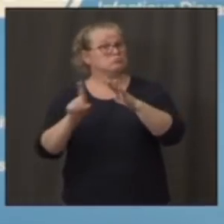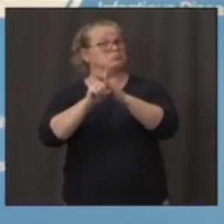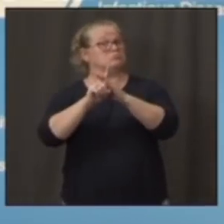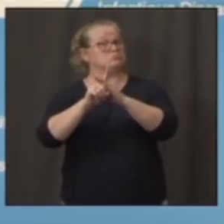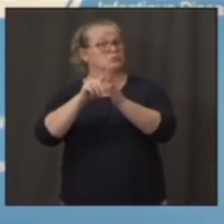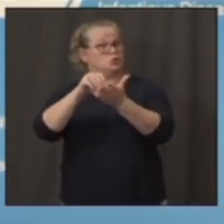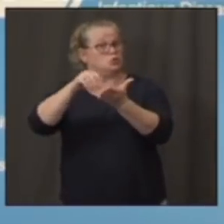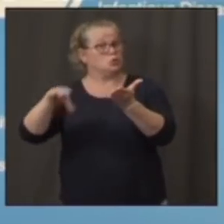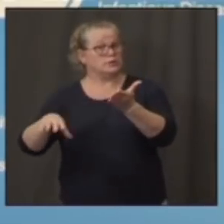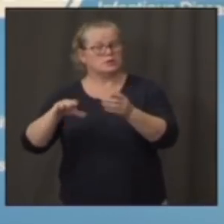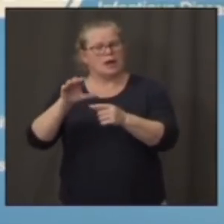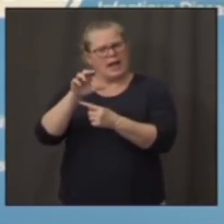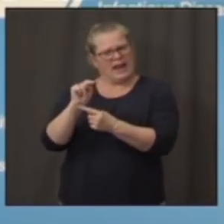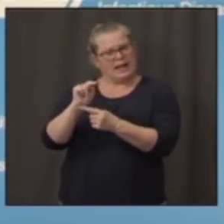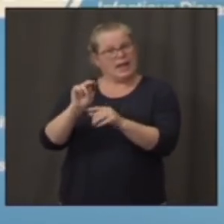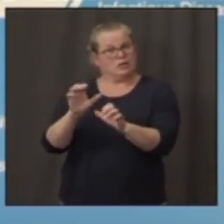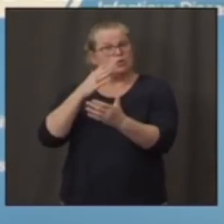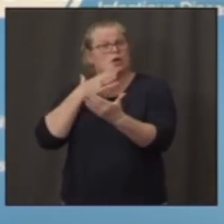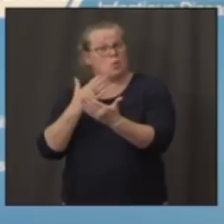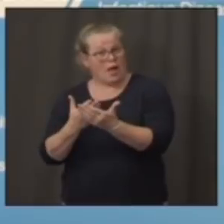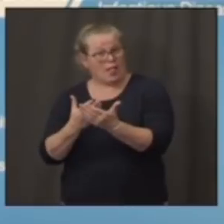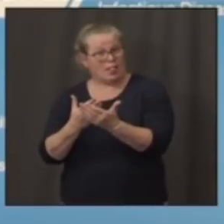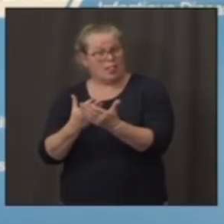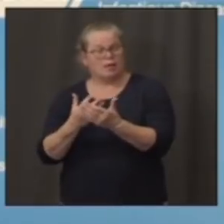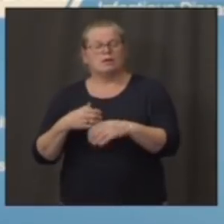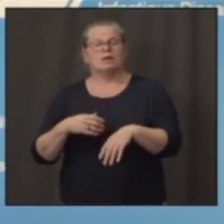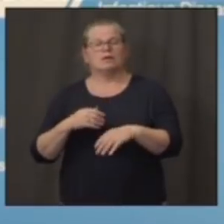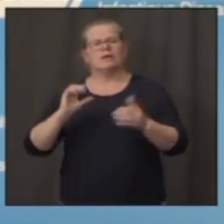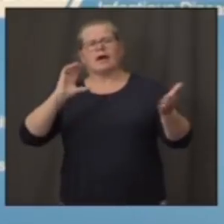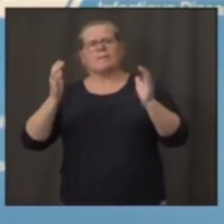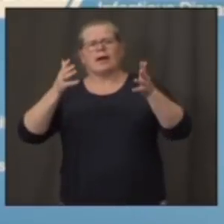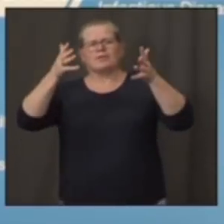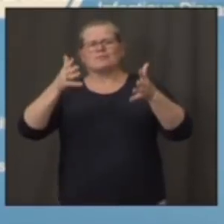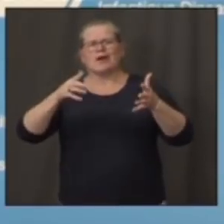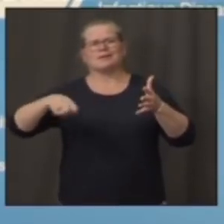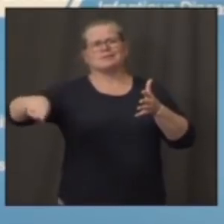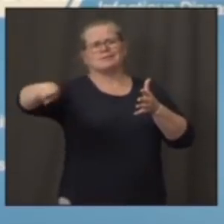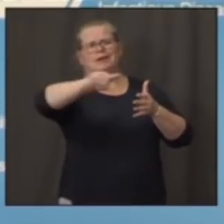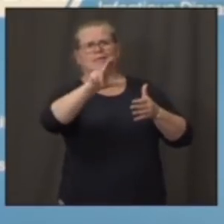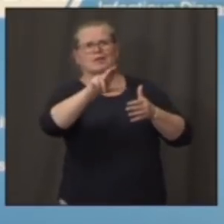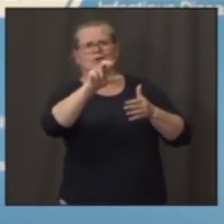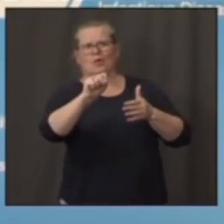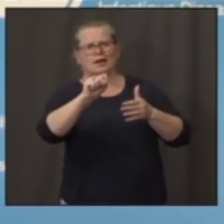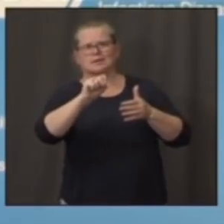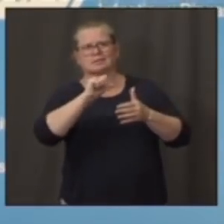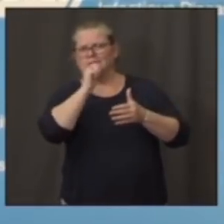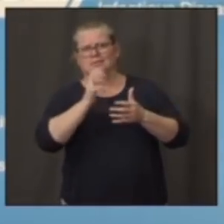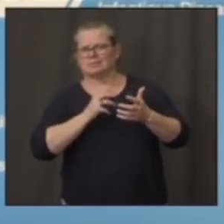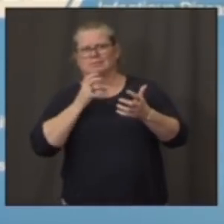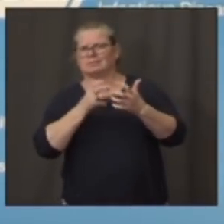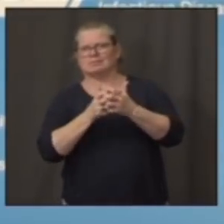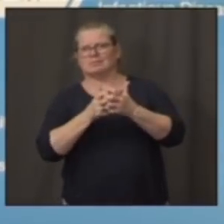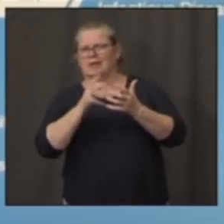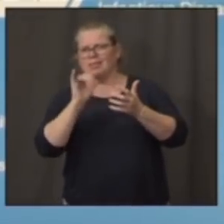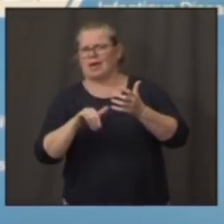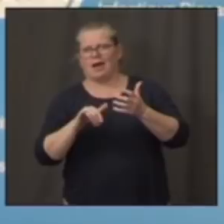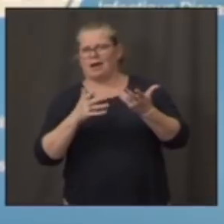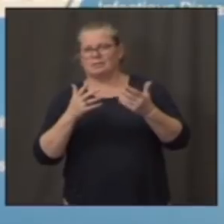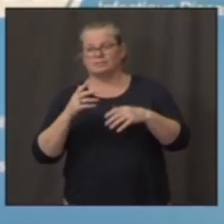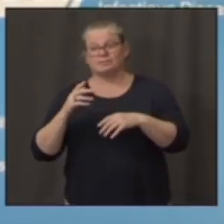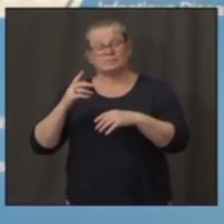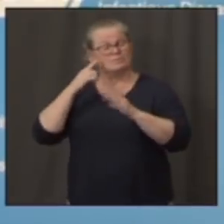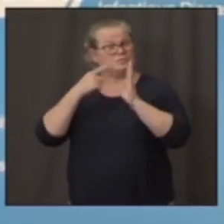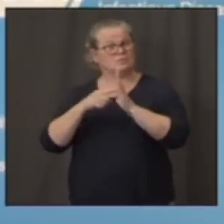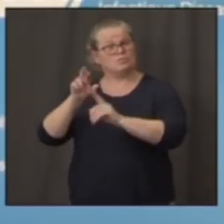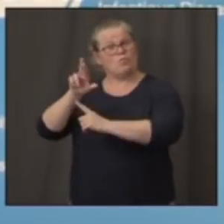rest of the country would not fall into that low risk category. And as the governor pointed out, Rhode Island, which borders Connecticut, is not in the low